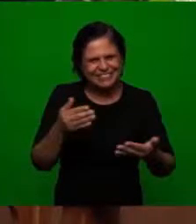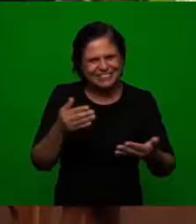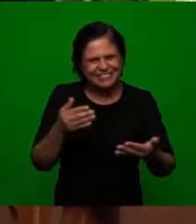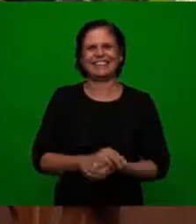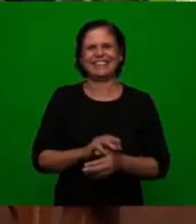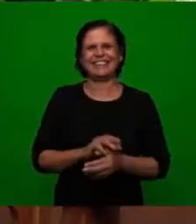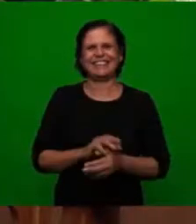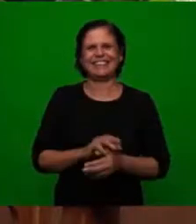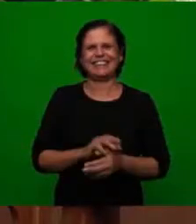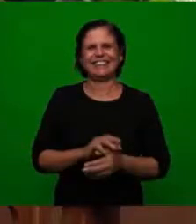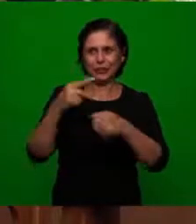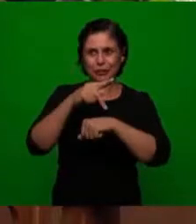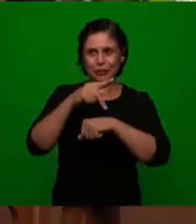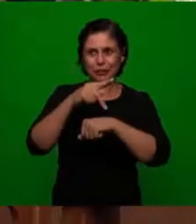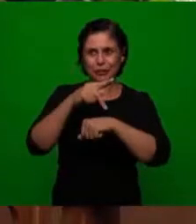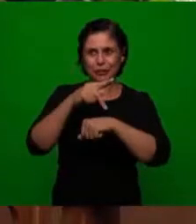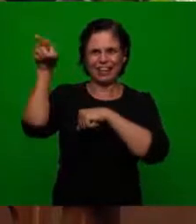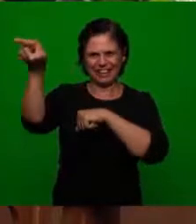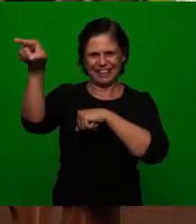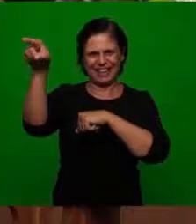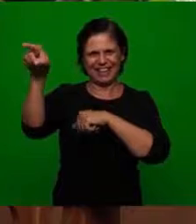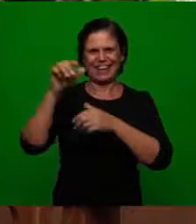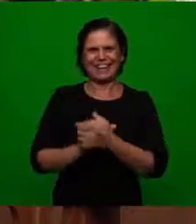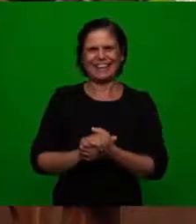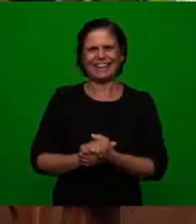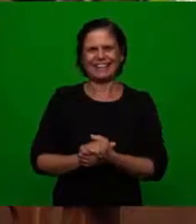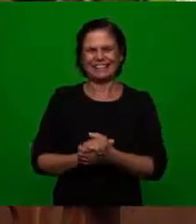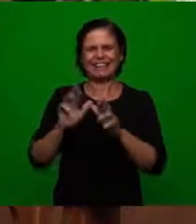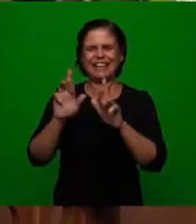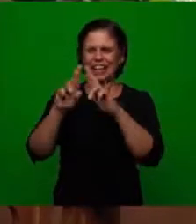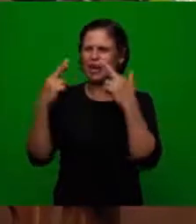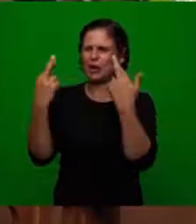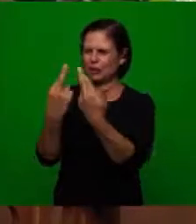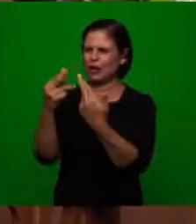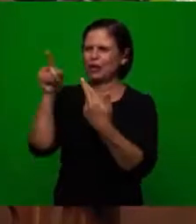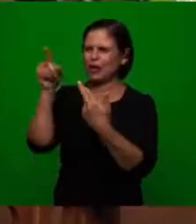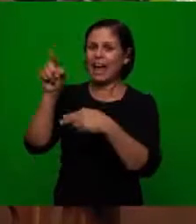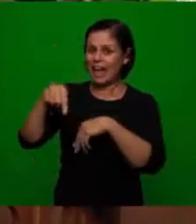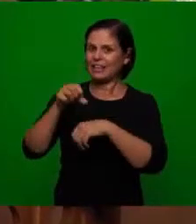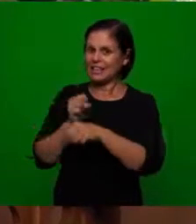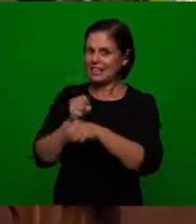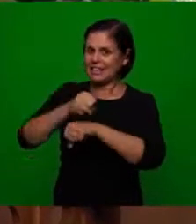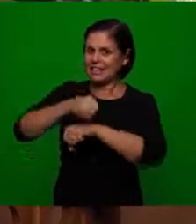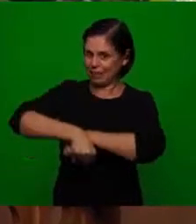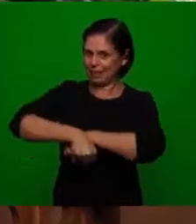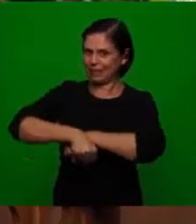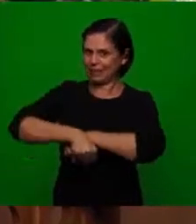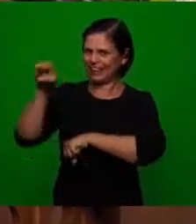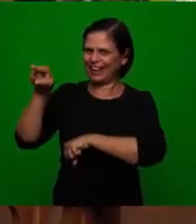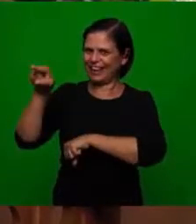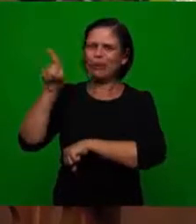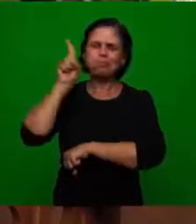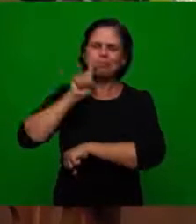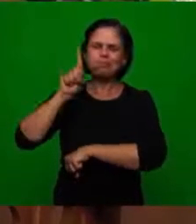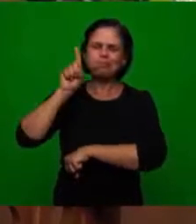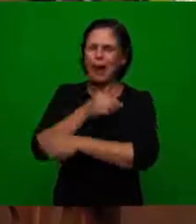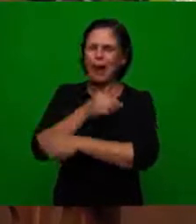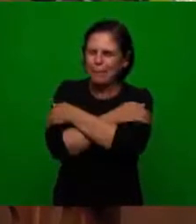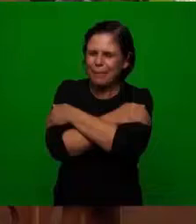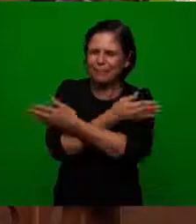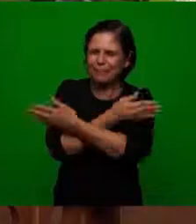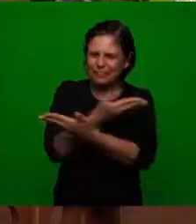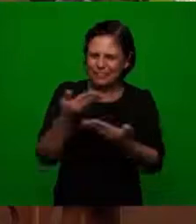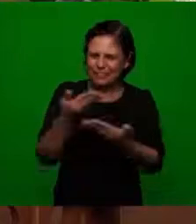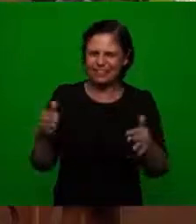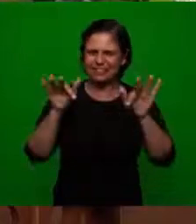sent to all the pastors that are gathered in this great and blessed meeting which is a seminar in the city of Newark in the